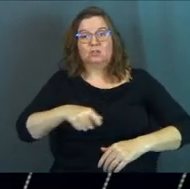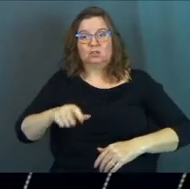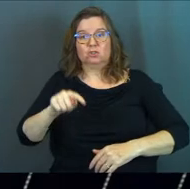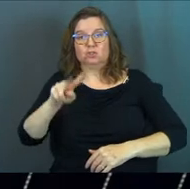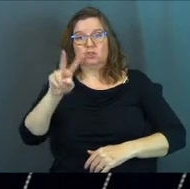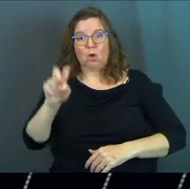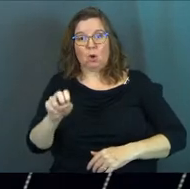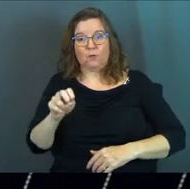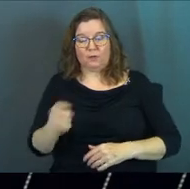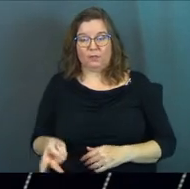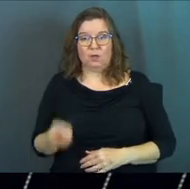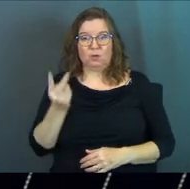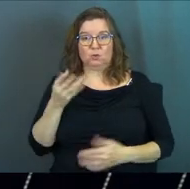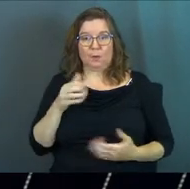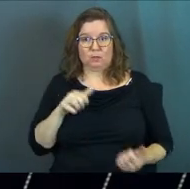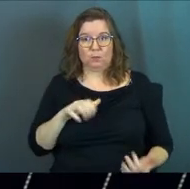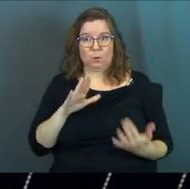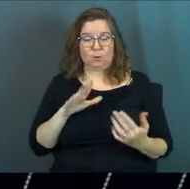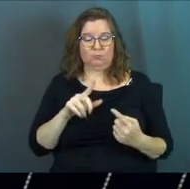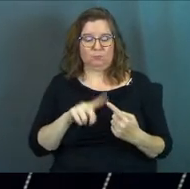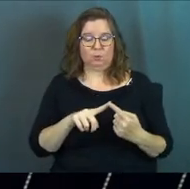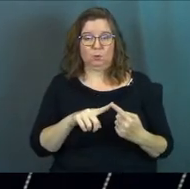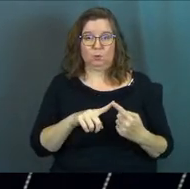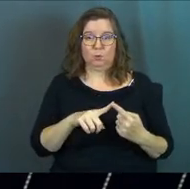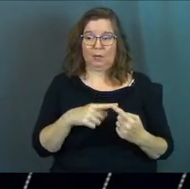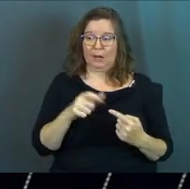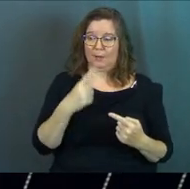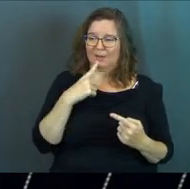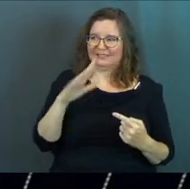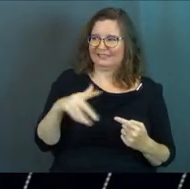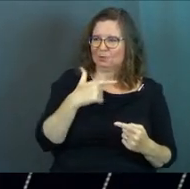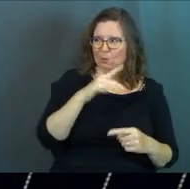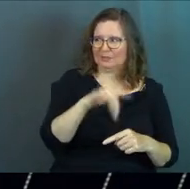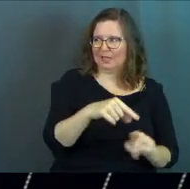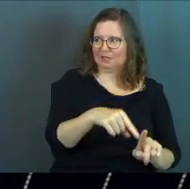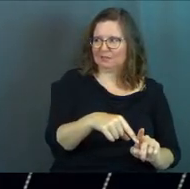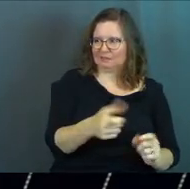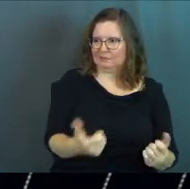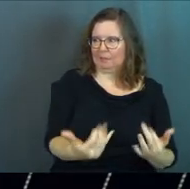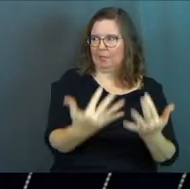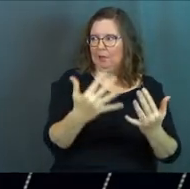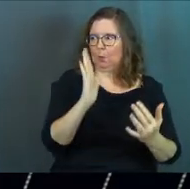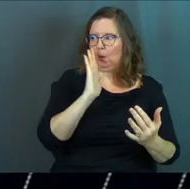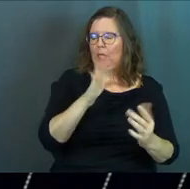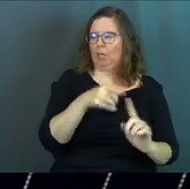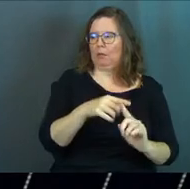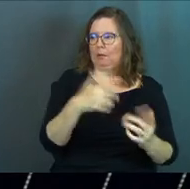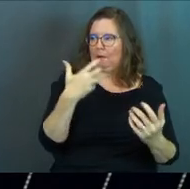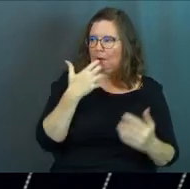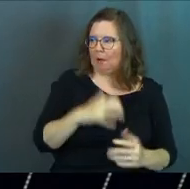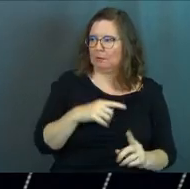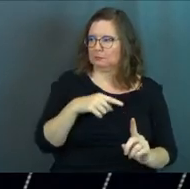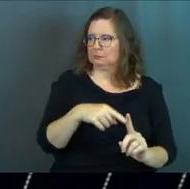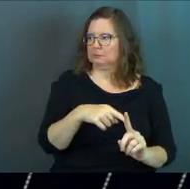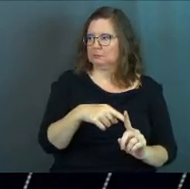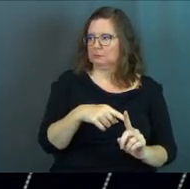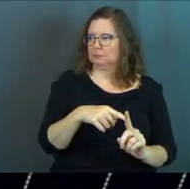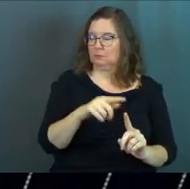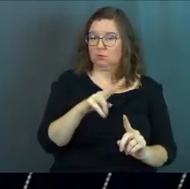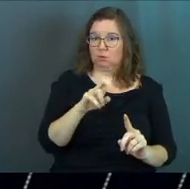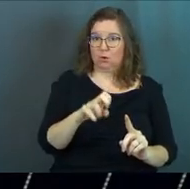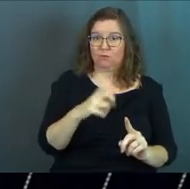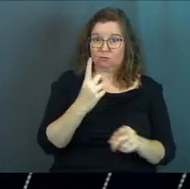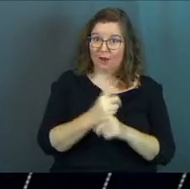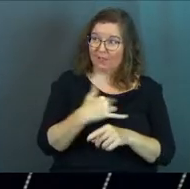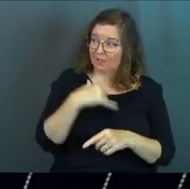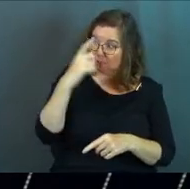to approach the hot stove. You can let somebody tell you, hey, don't put your hand on the hot stove. Right?